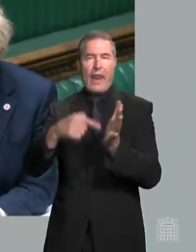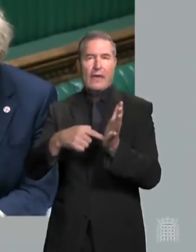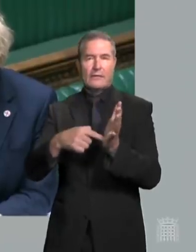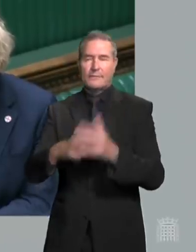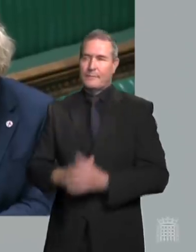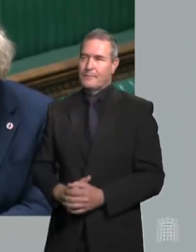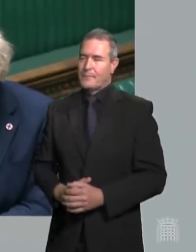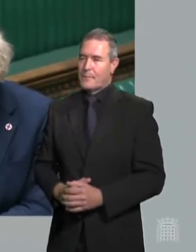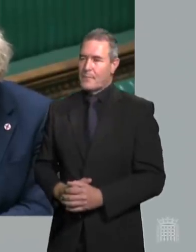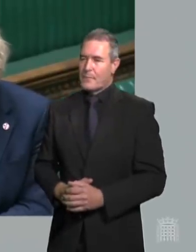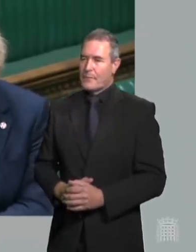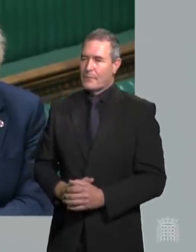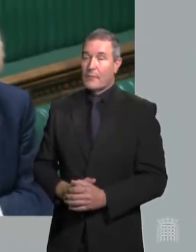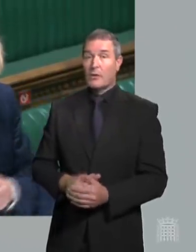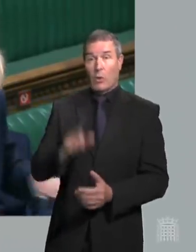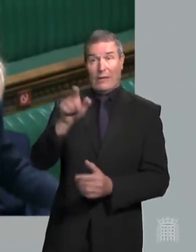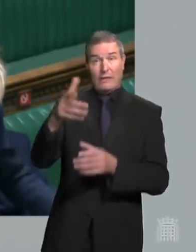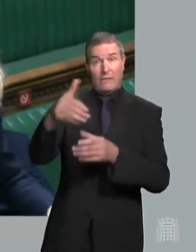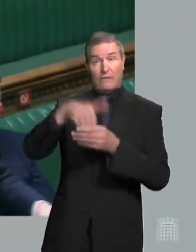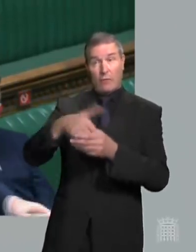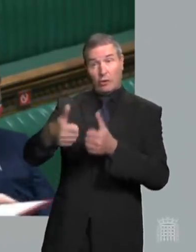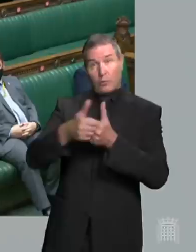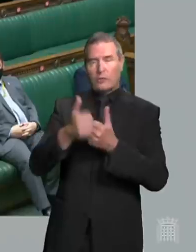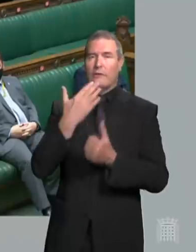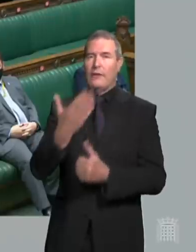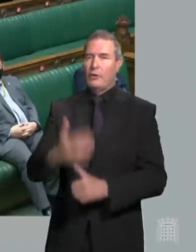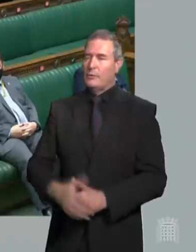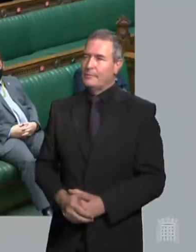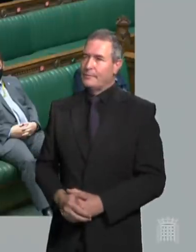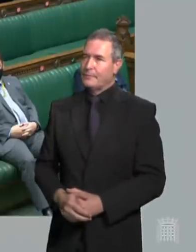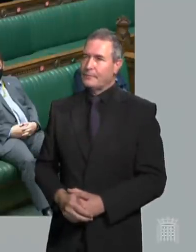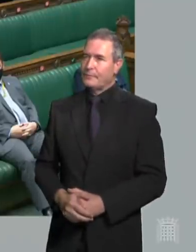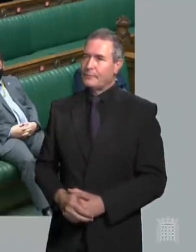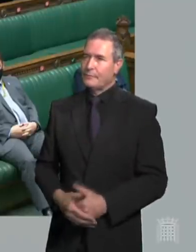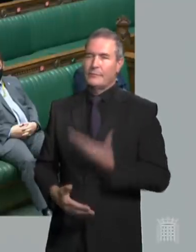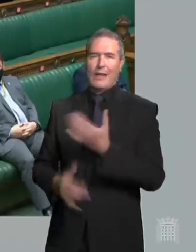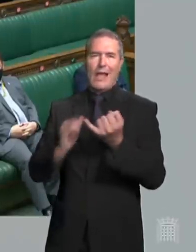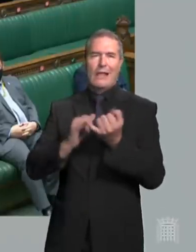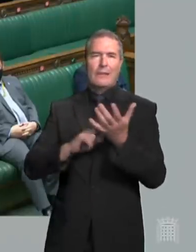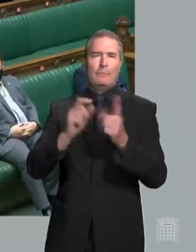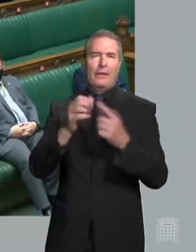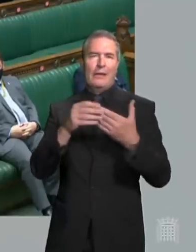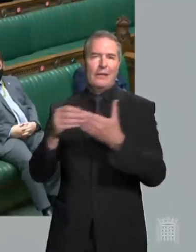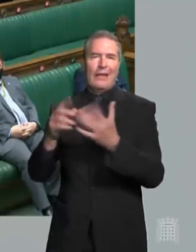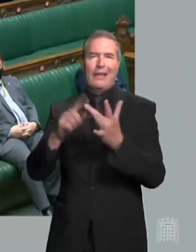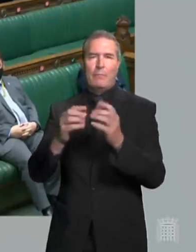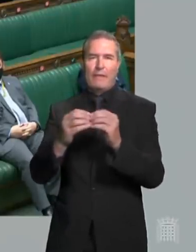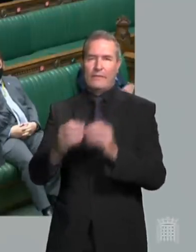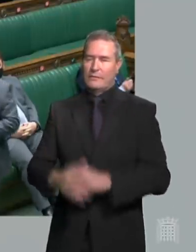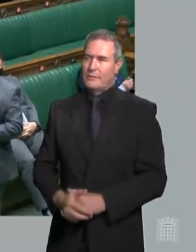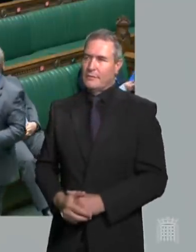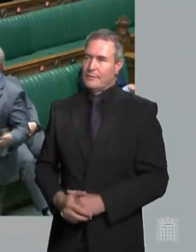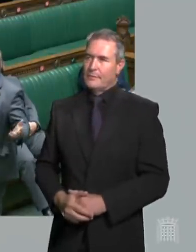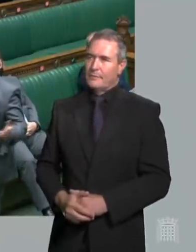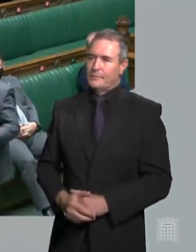capture and storage. And I thank him for his support. We now come to the leader of the SNP, Ian Blighton. Thank you,